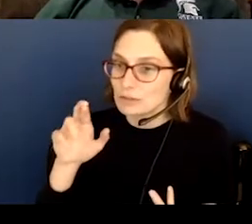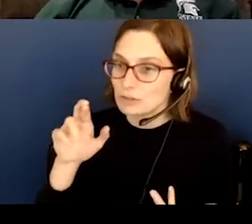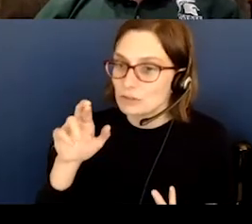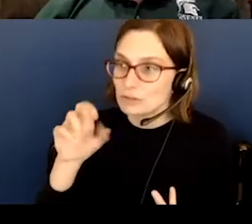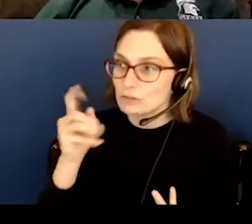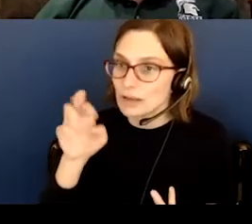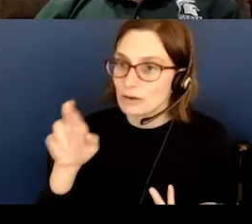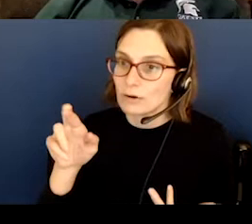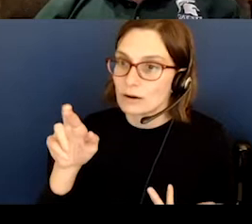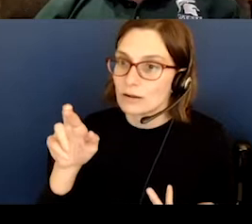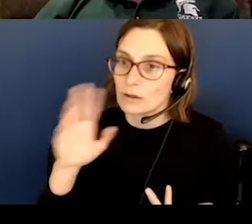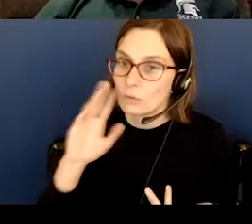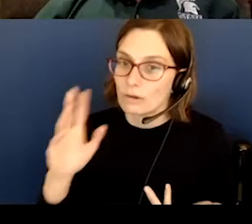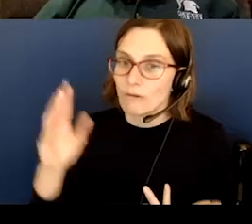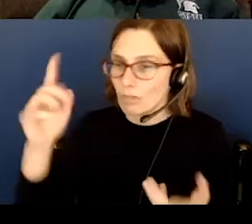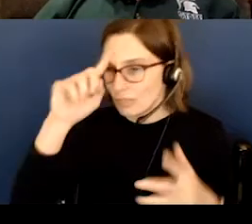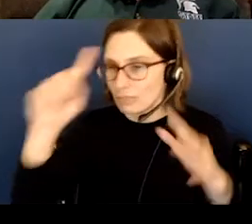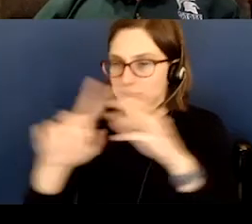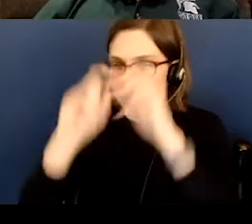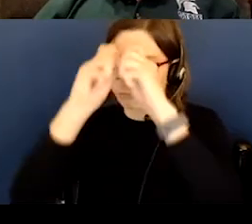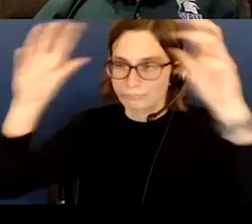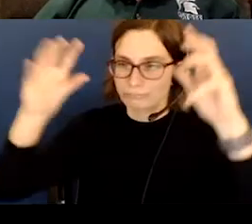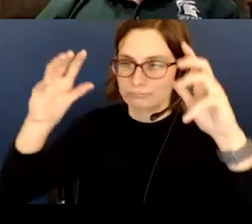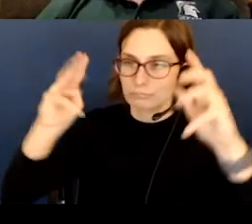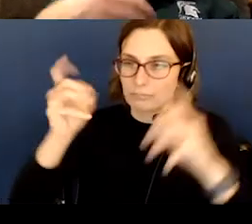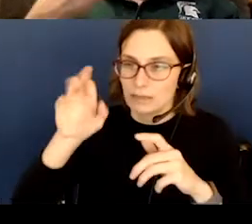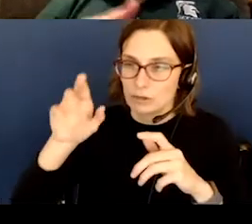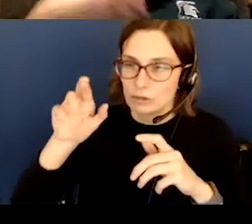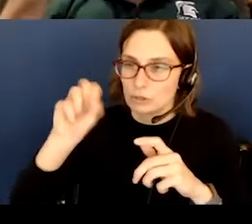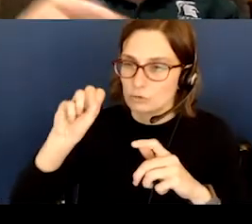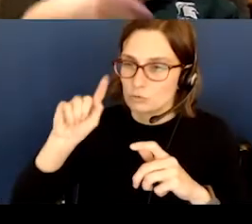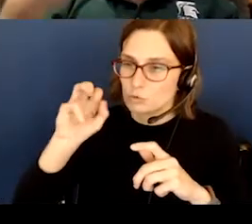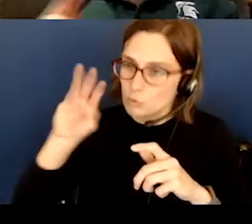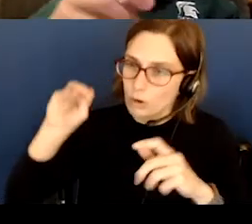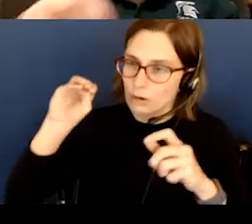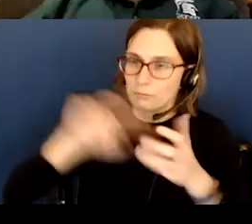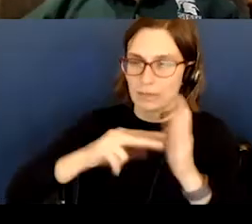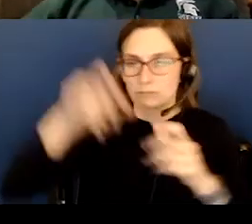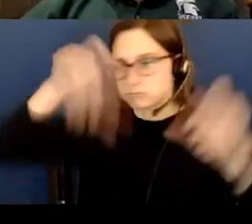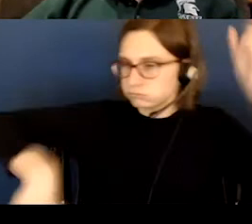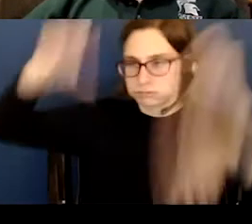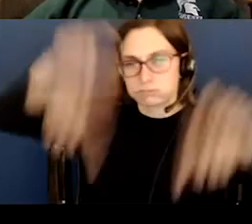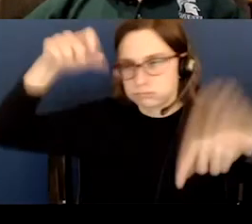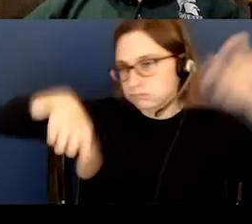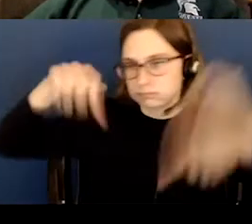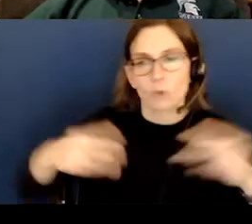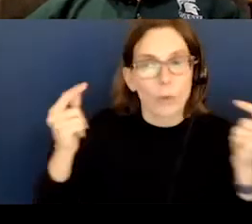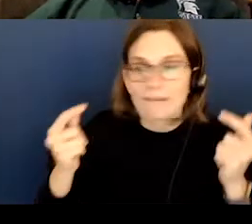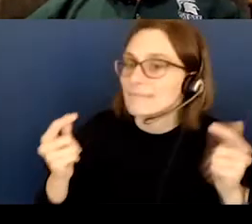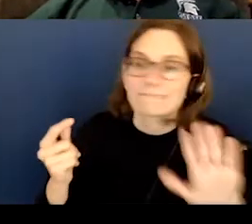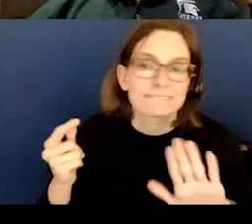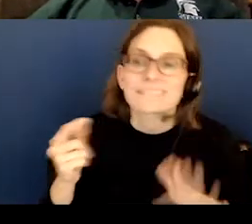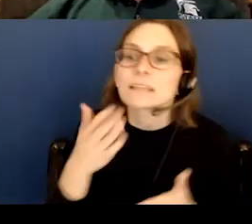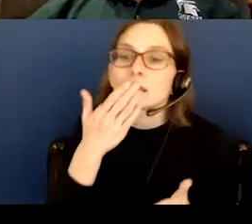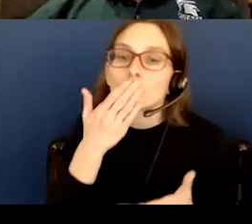is properly called a meteor storm. And what that is, is like meteor after meteor after meteor, a meteor shower with a